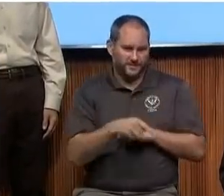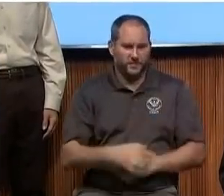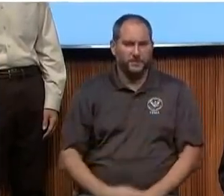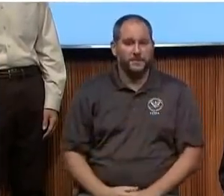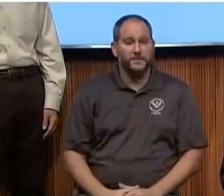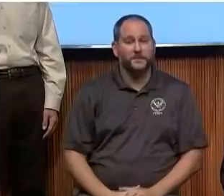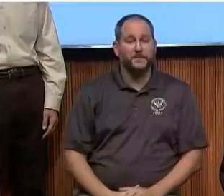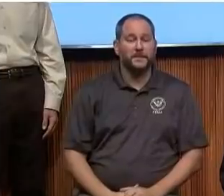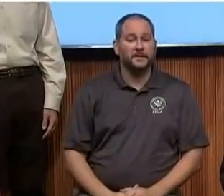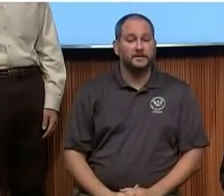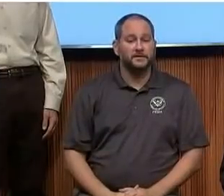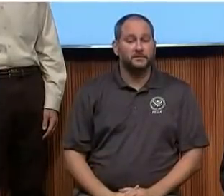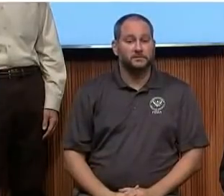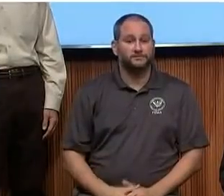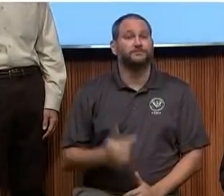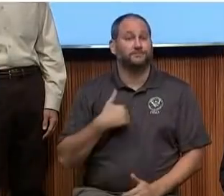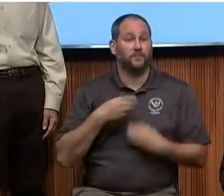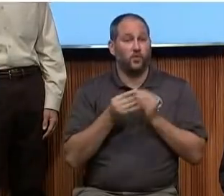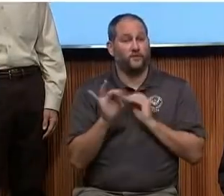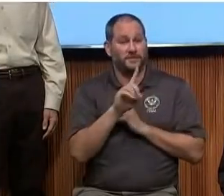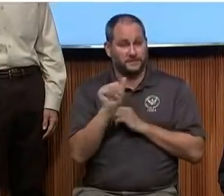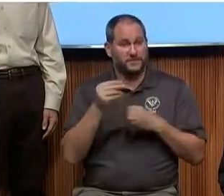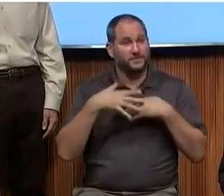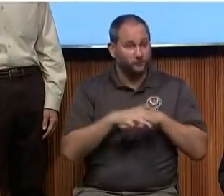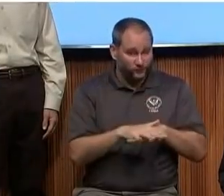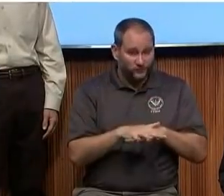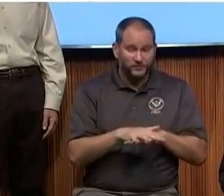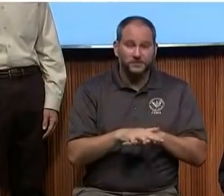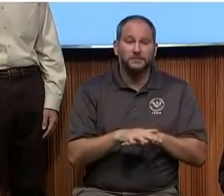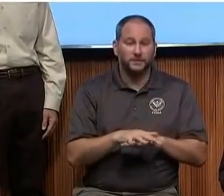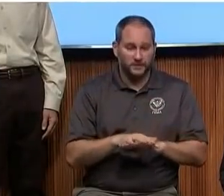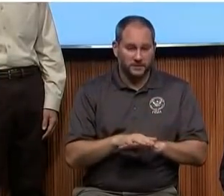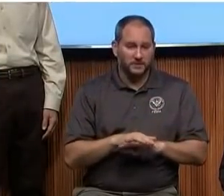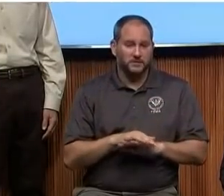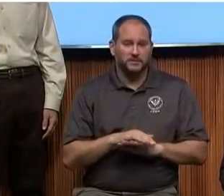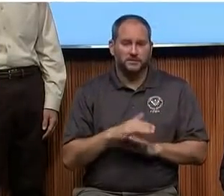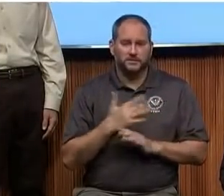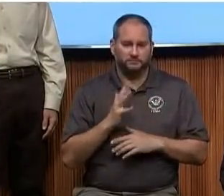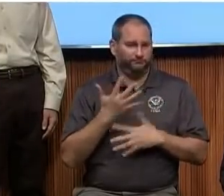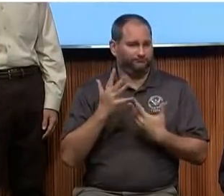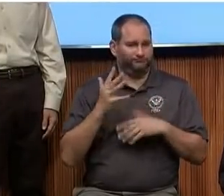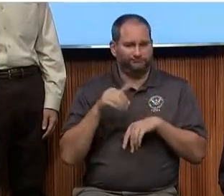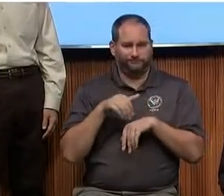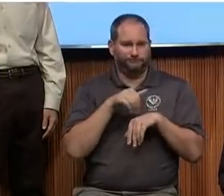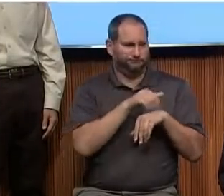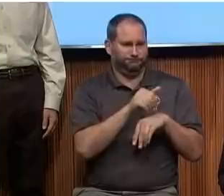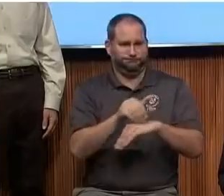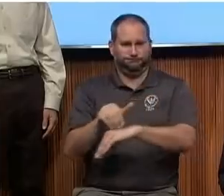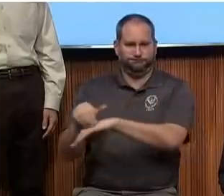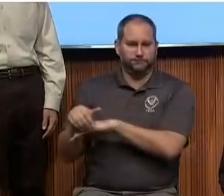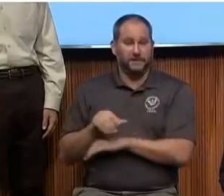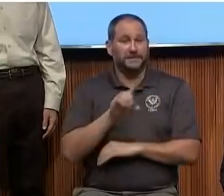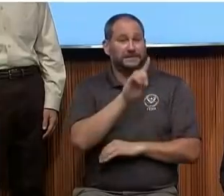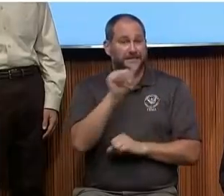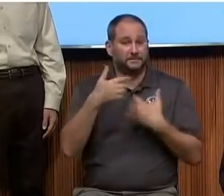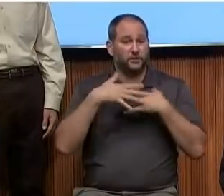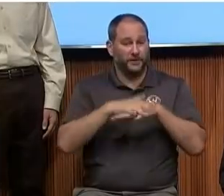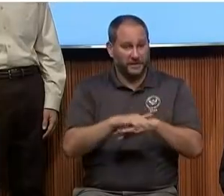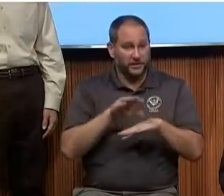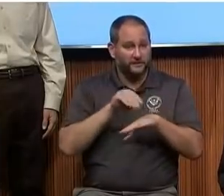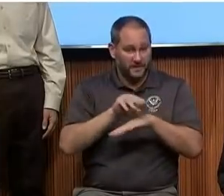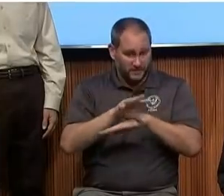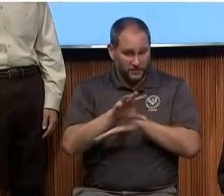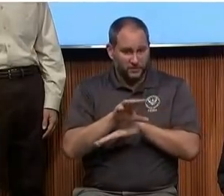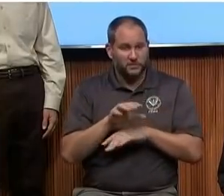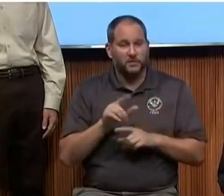The Office of Disability Integration and Coordination has deployed Disability Integration Advisors to support Region 4, as